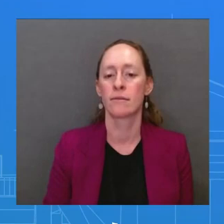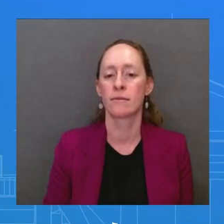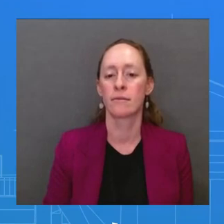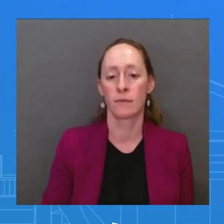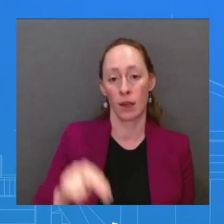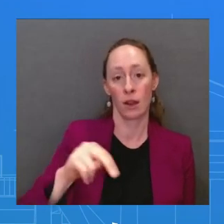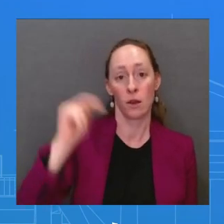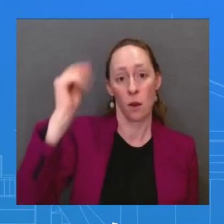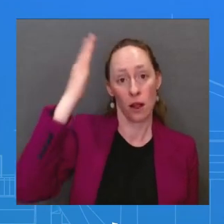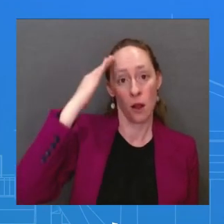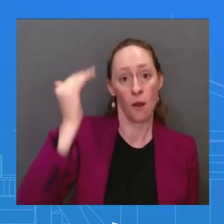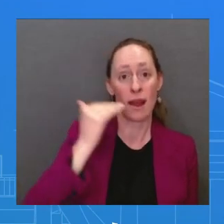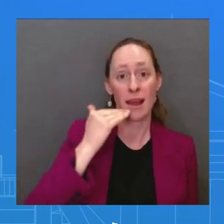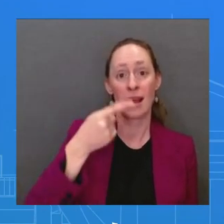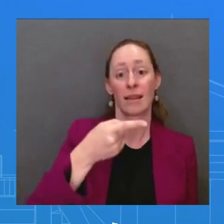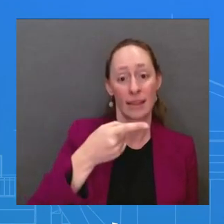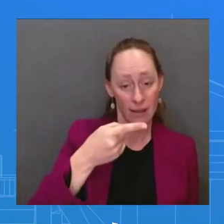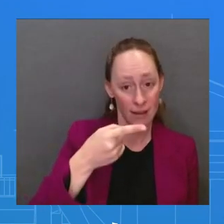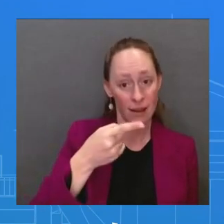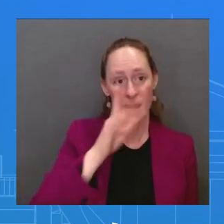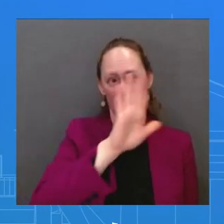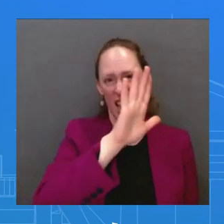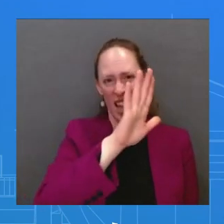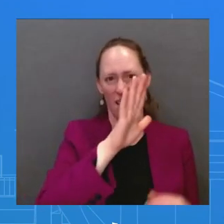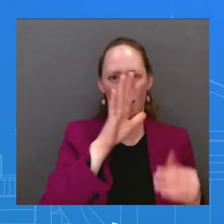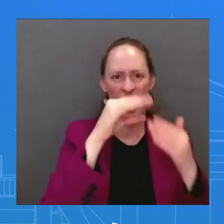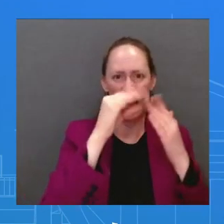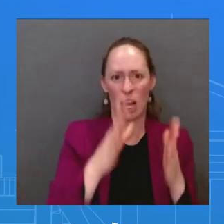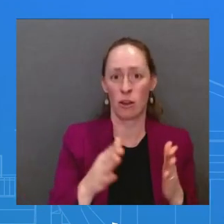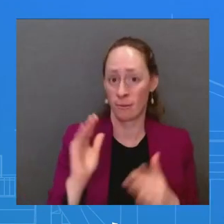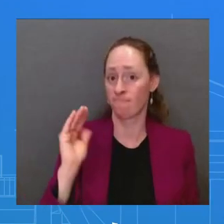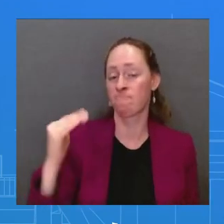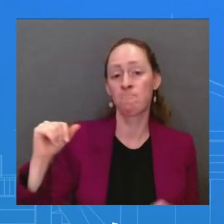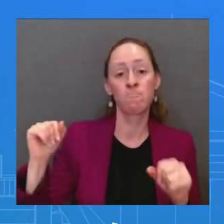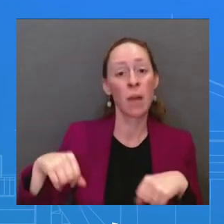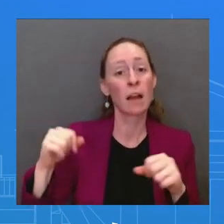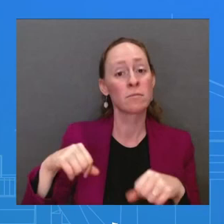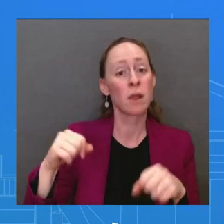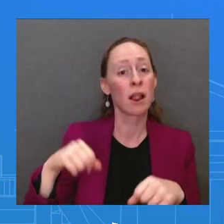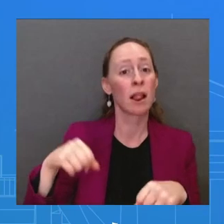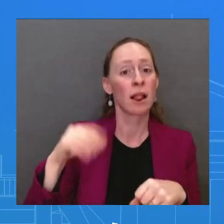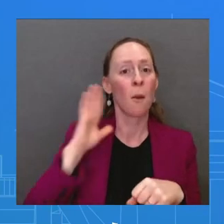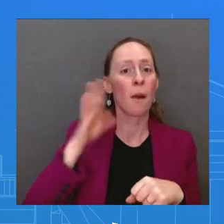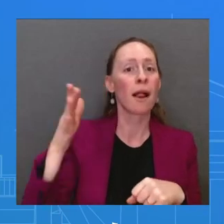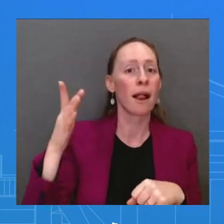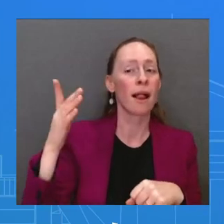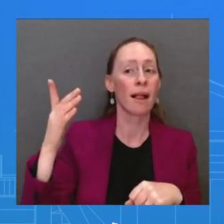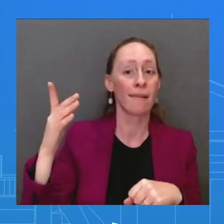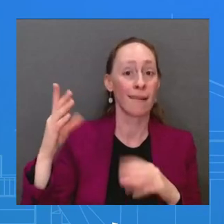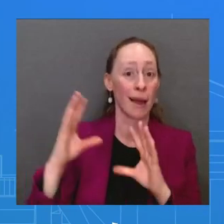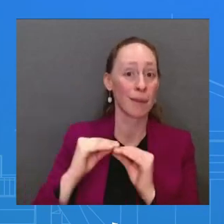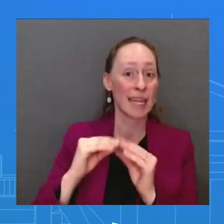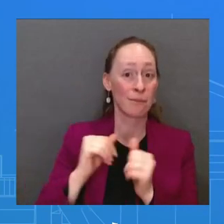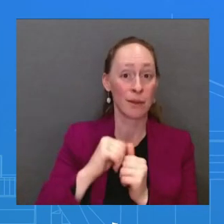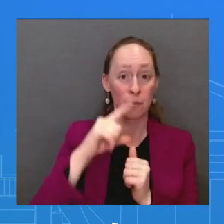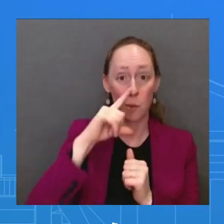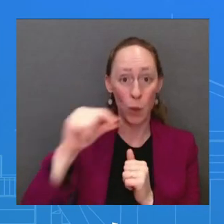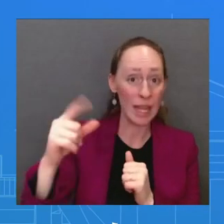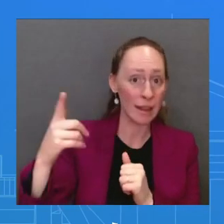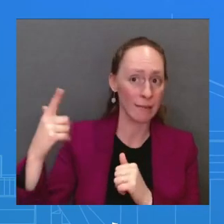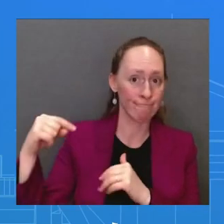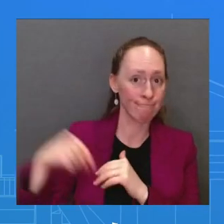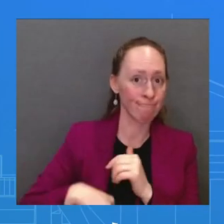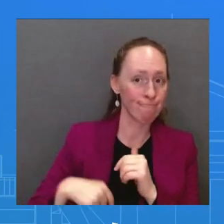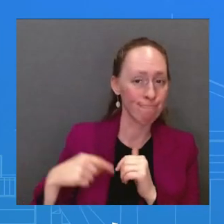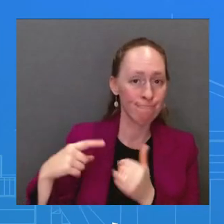just add that we have been discussing publicly the possibility of North Korea supplying